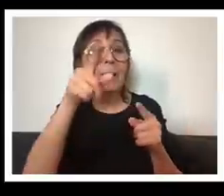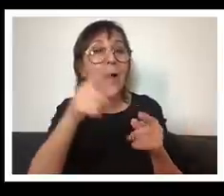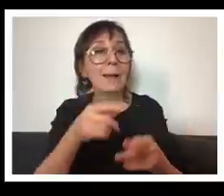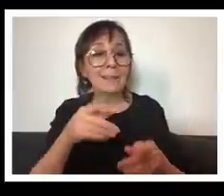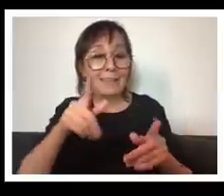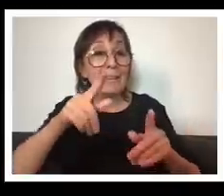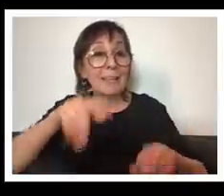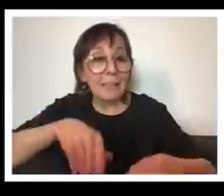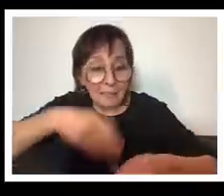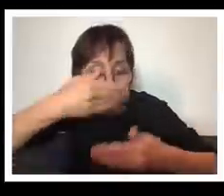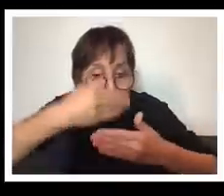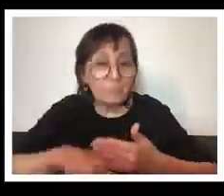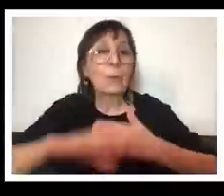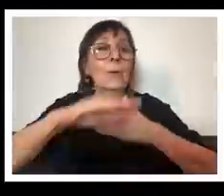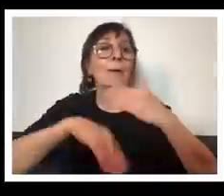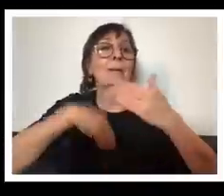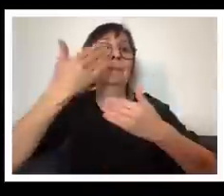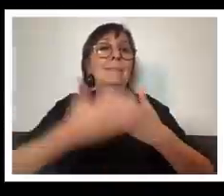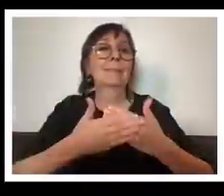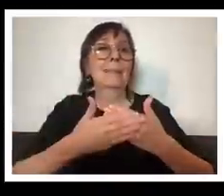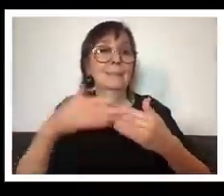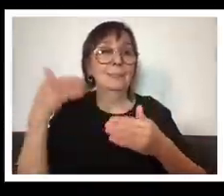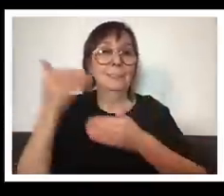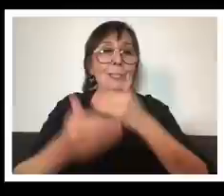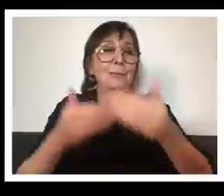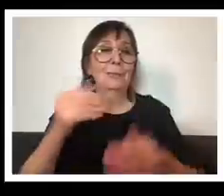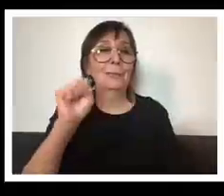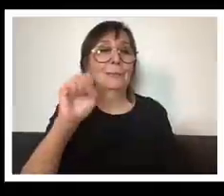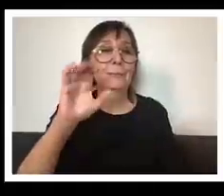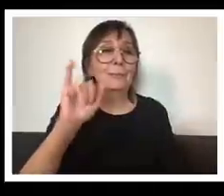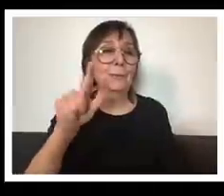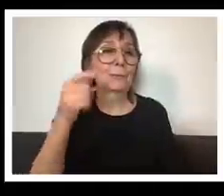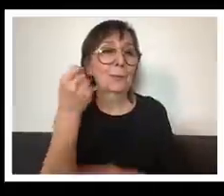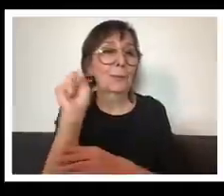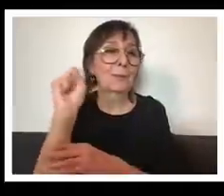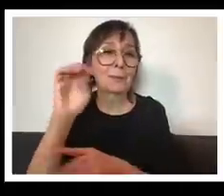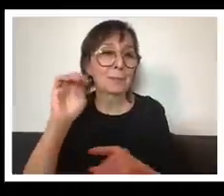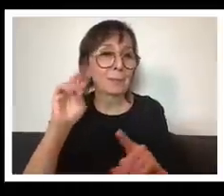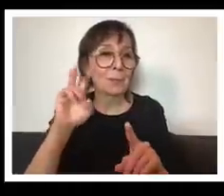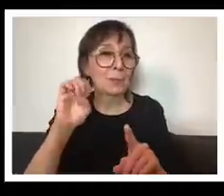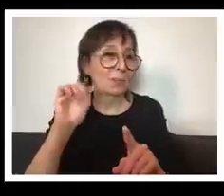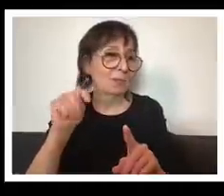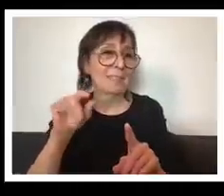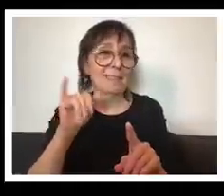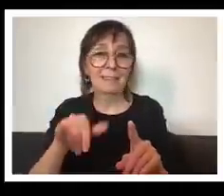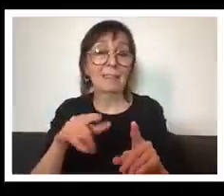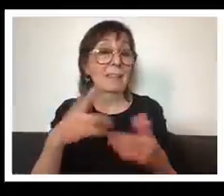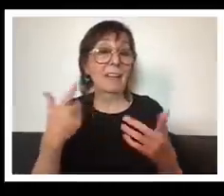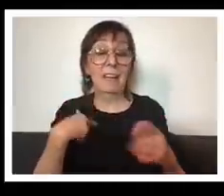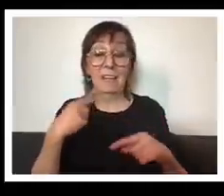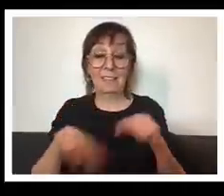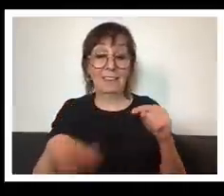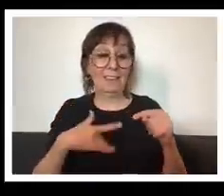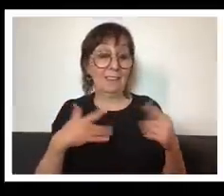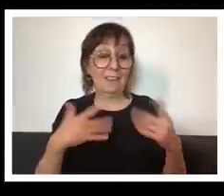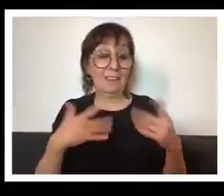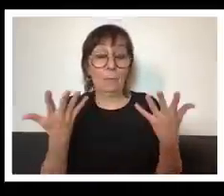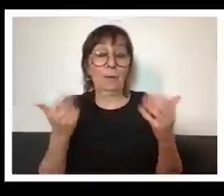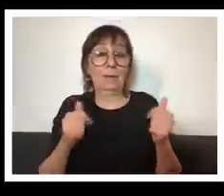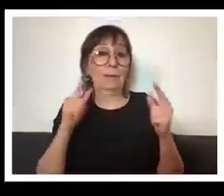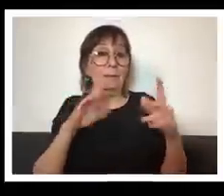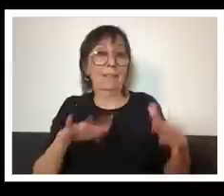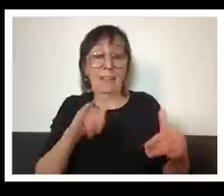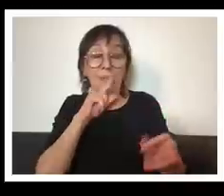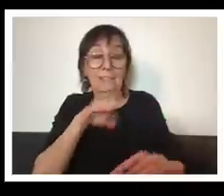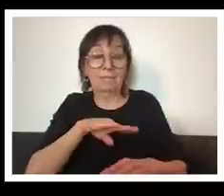movement was born um and you know i think that that nothing could really be more gratifying than that i